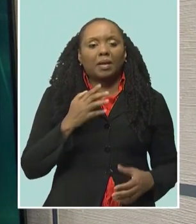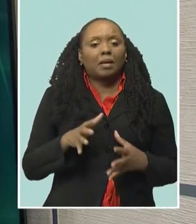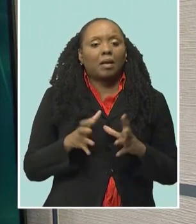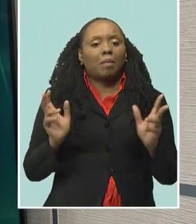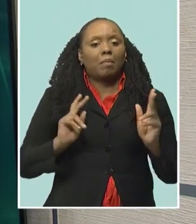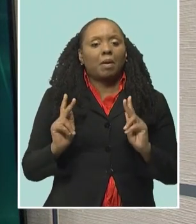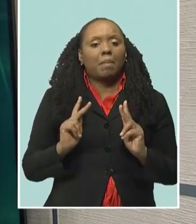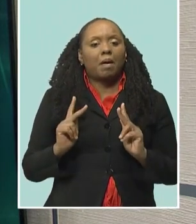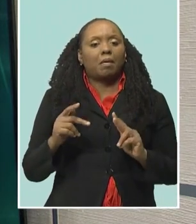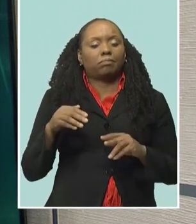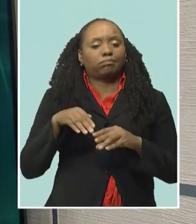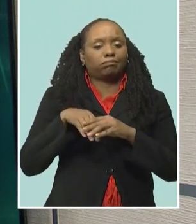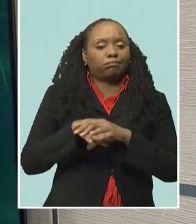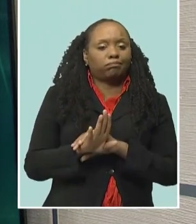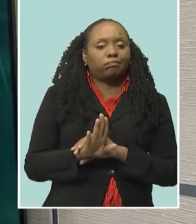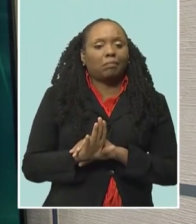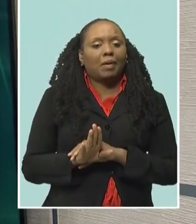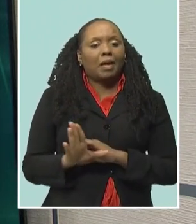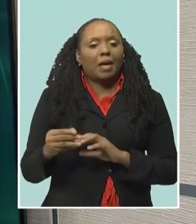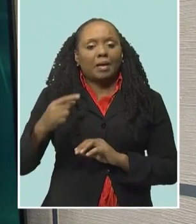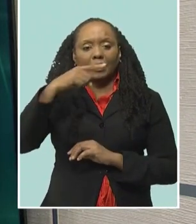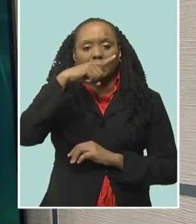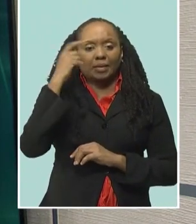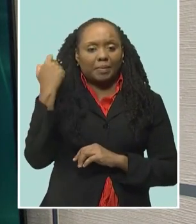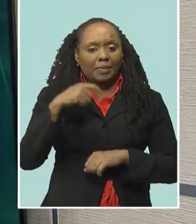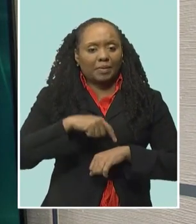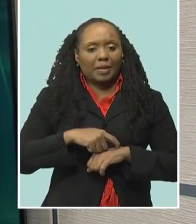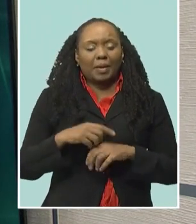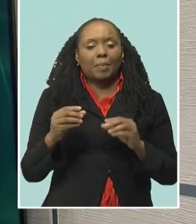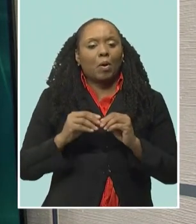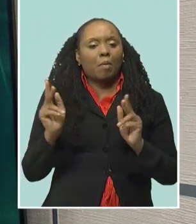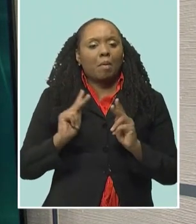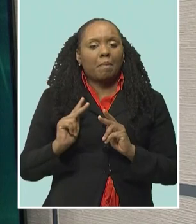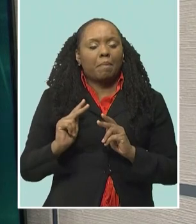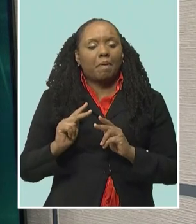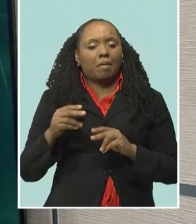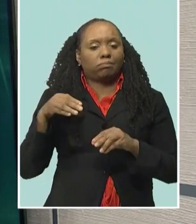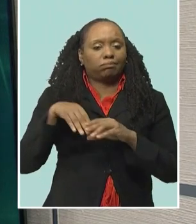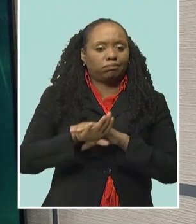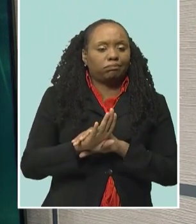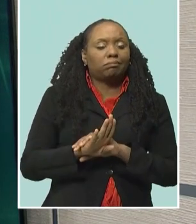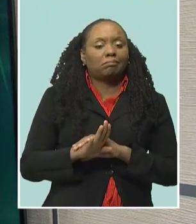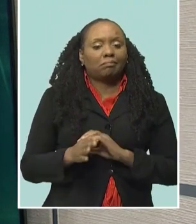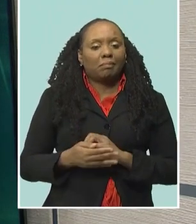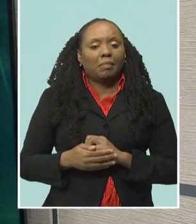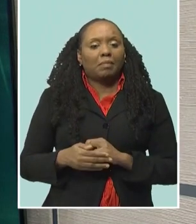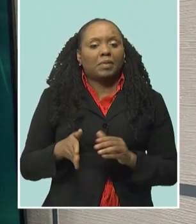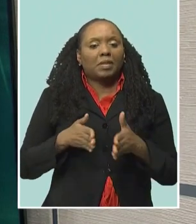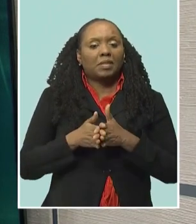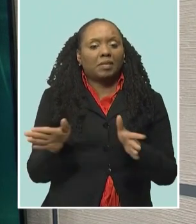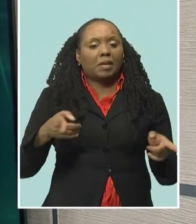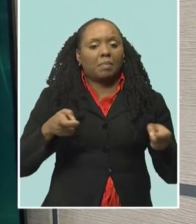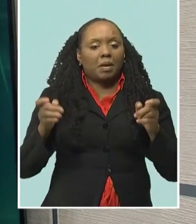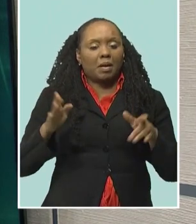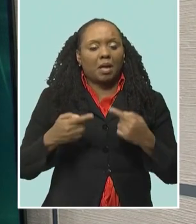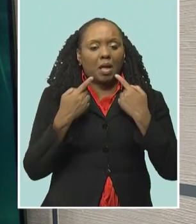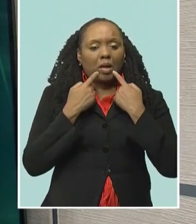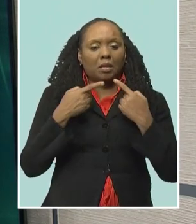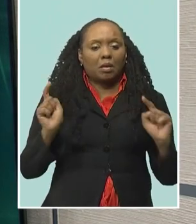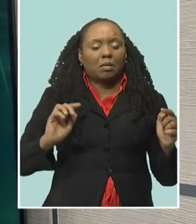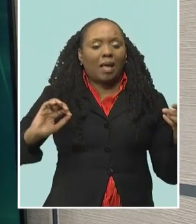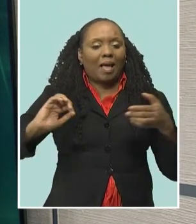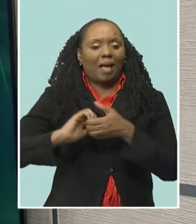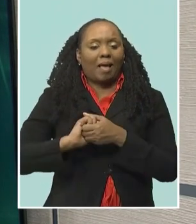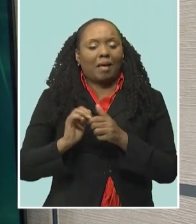for the summer months ahead and the much busier winter period later this year. General Manager Christopher Forbes made the remarks as he announced their partnership